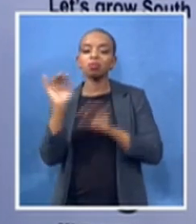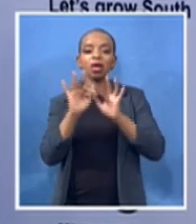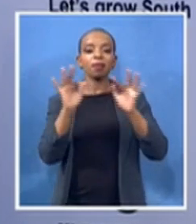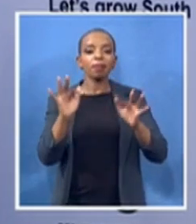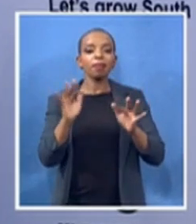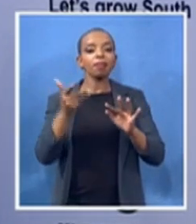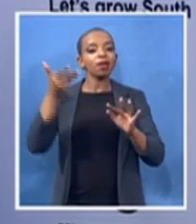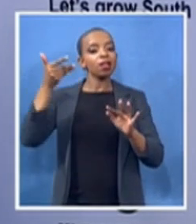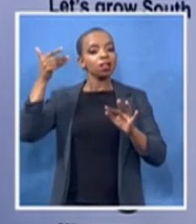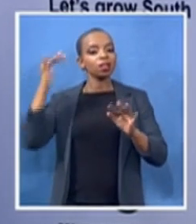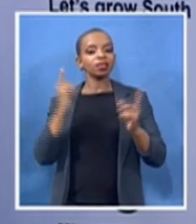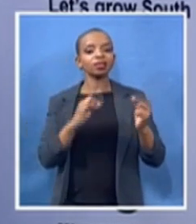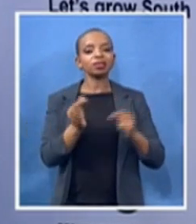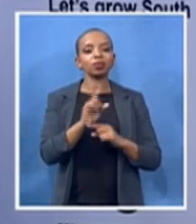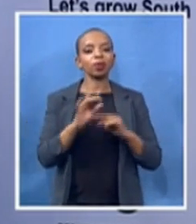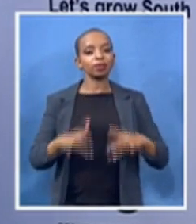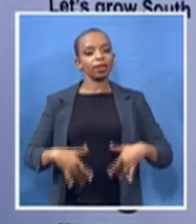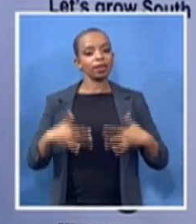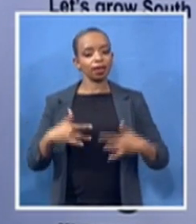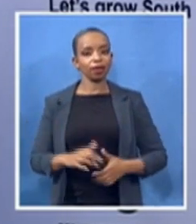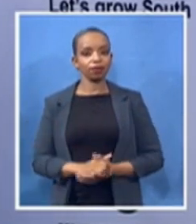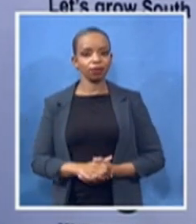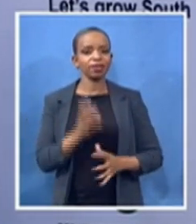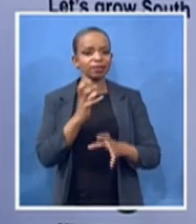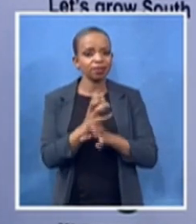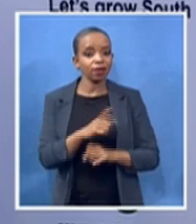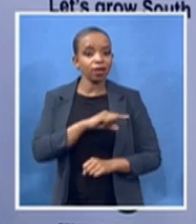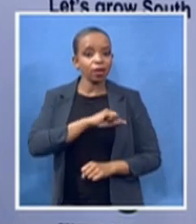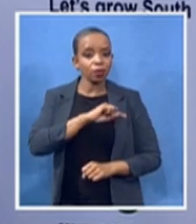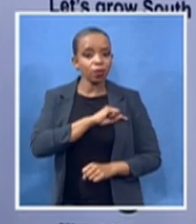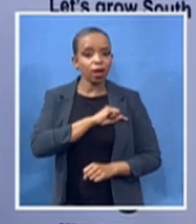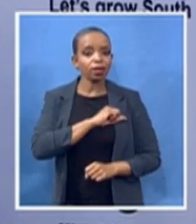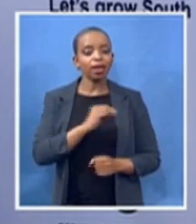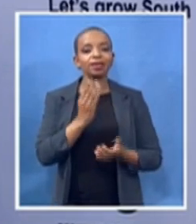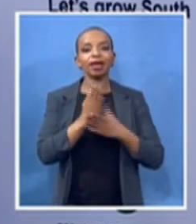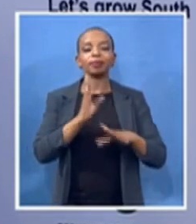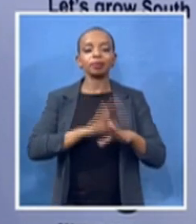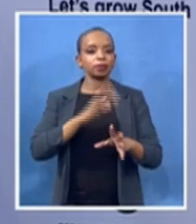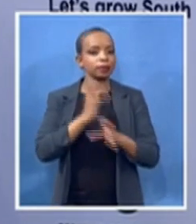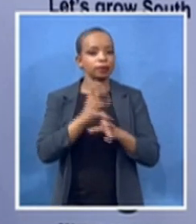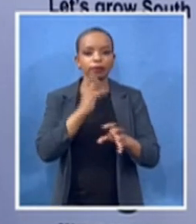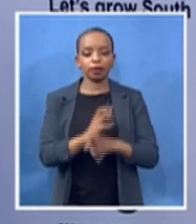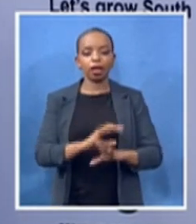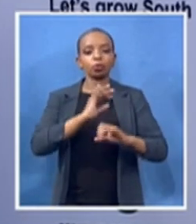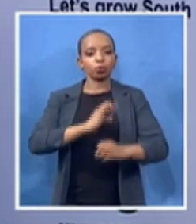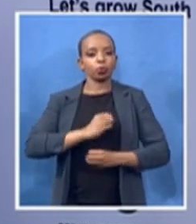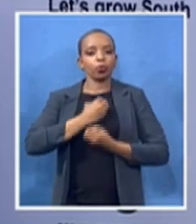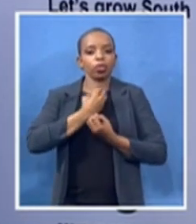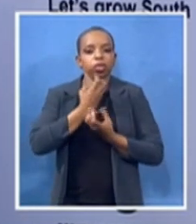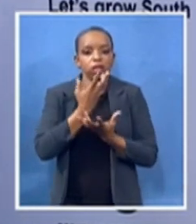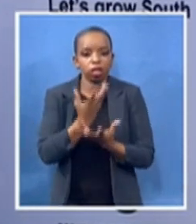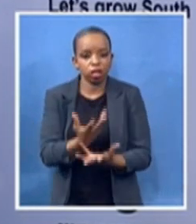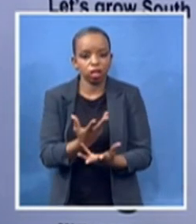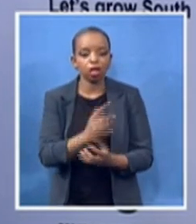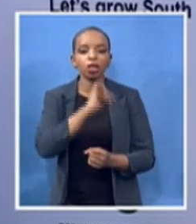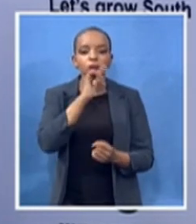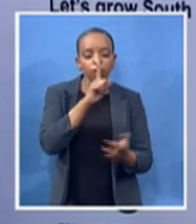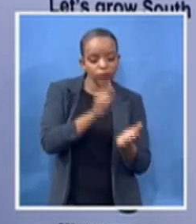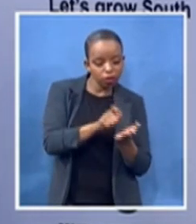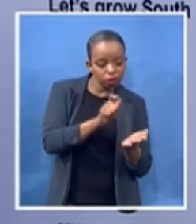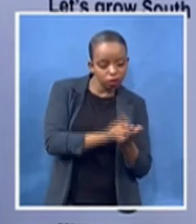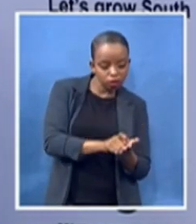refer to words spoken written and the thoughts and throughout the above stories come alive